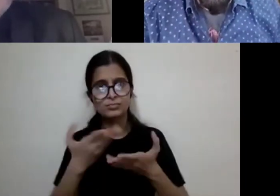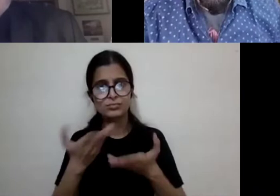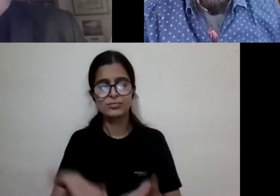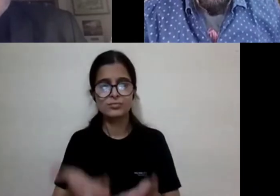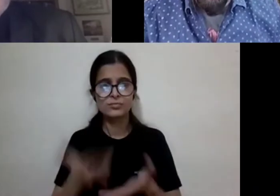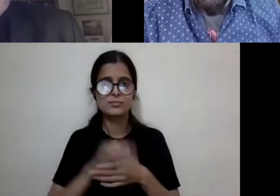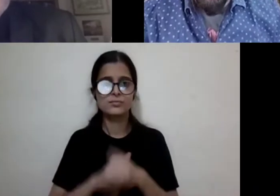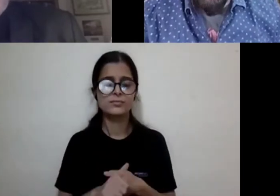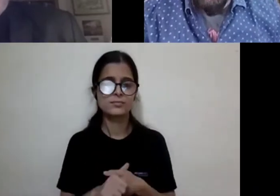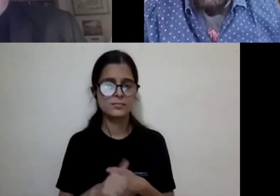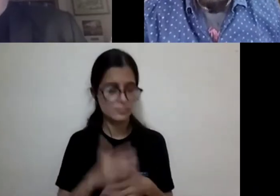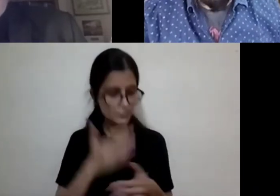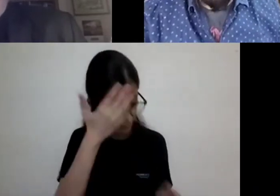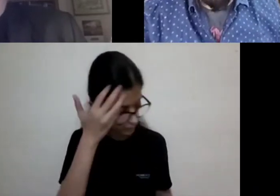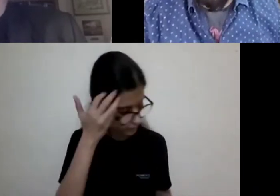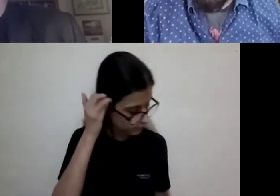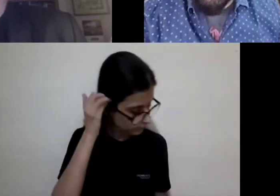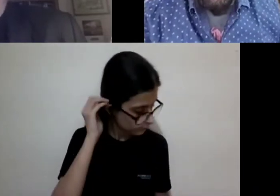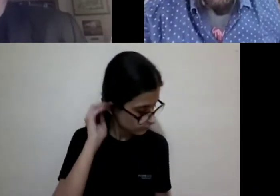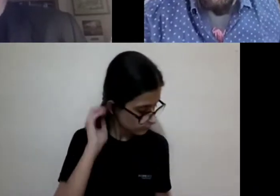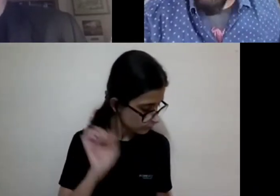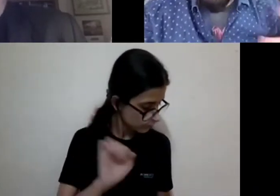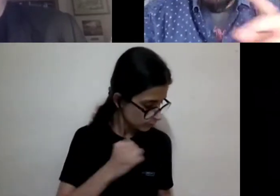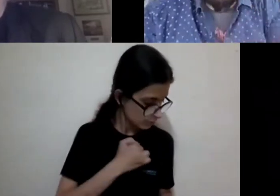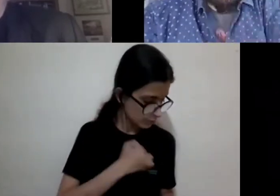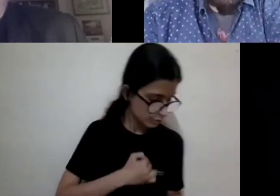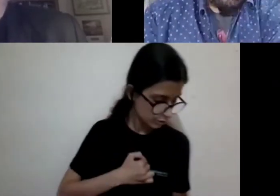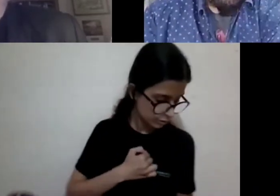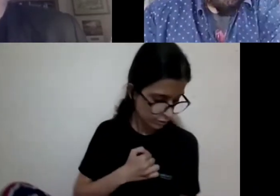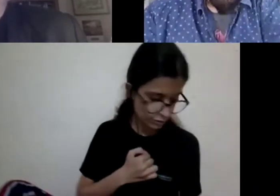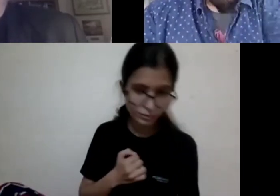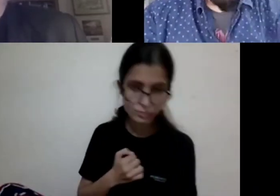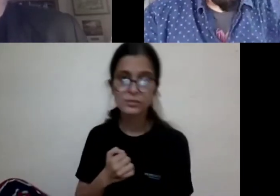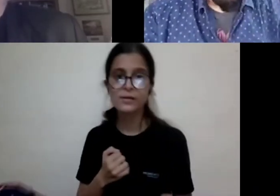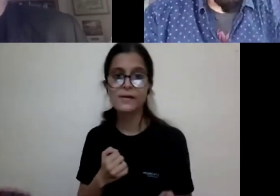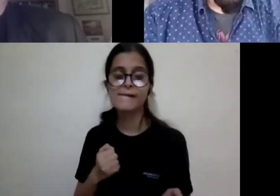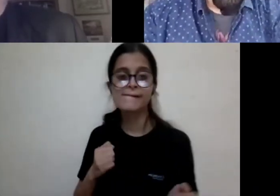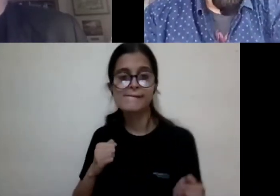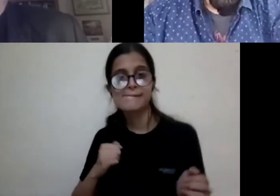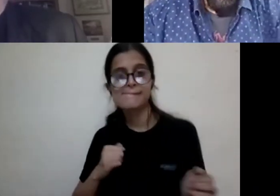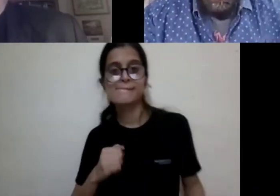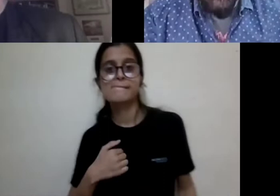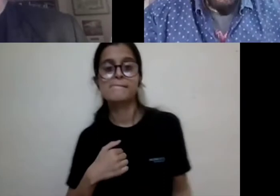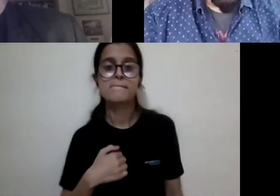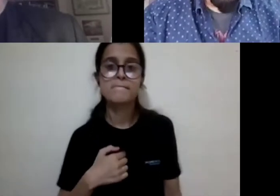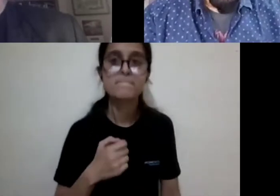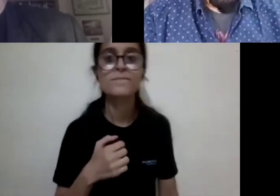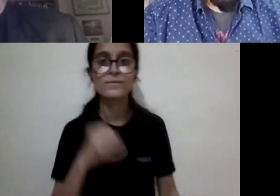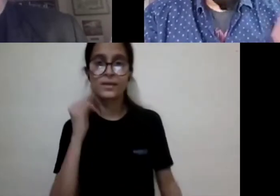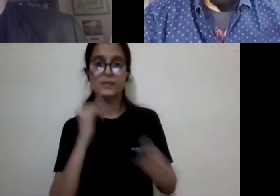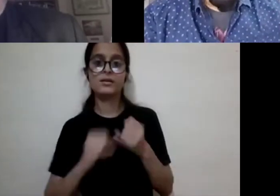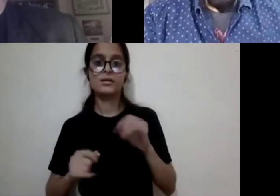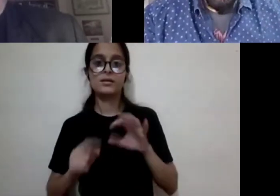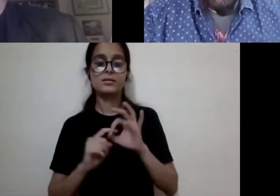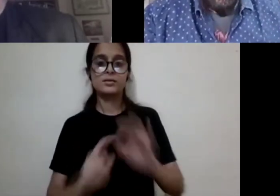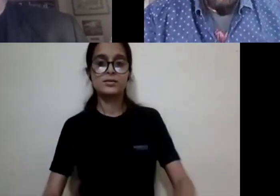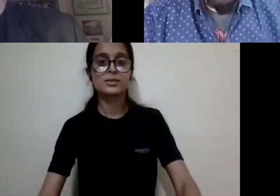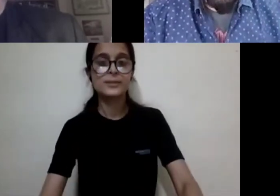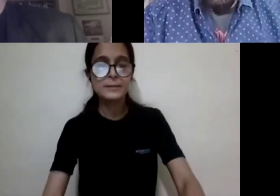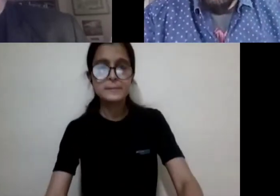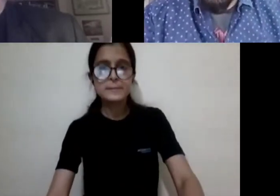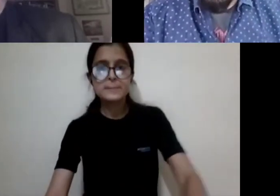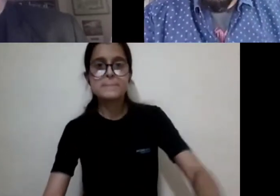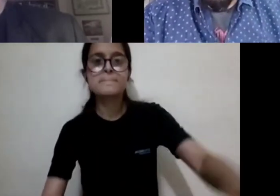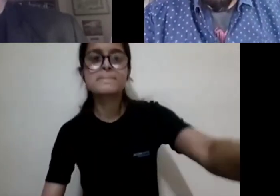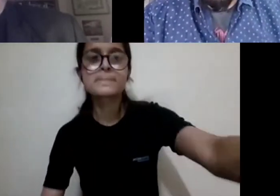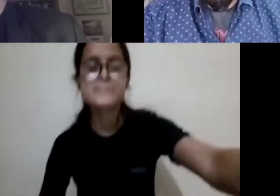Um, sorry, is that, is that the last question on the... Yes. I mean, no, it's not the last question there, but I do not have any more time. Uh, can you repeat